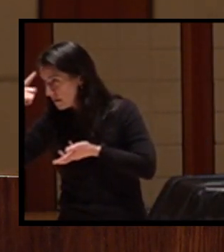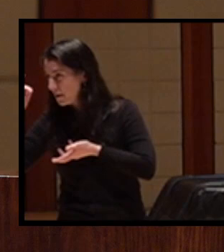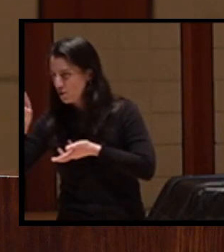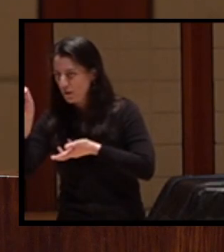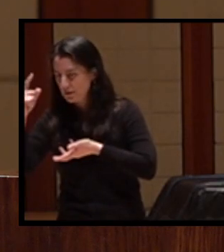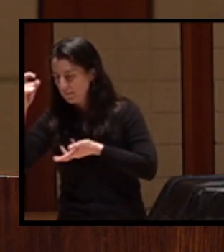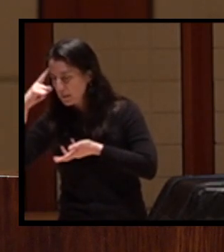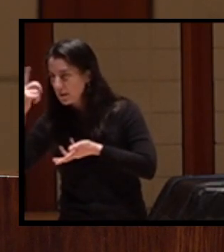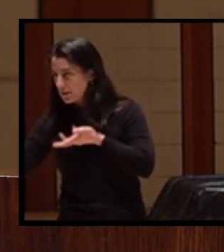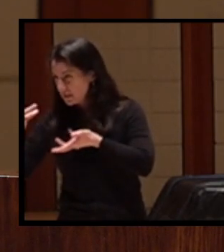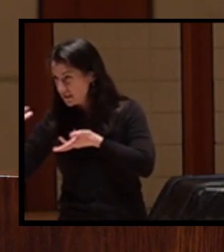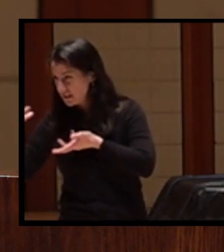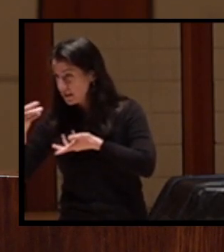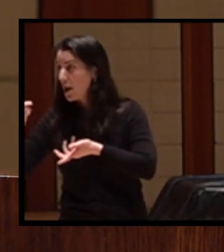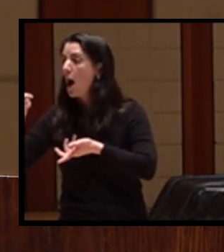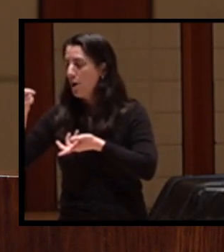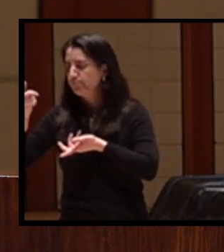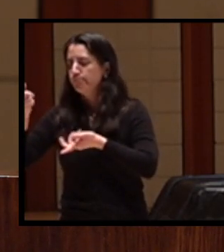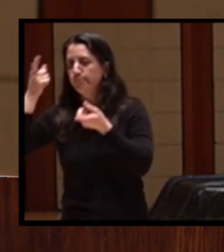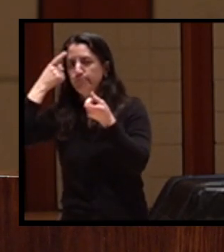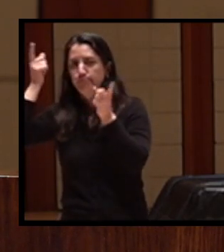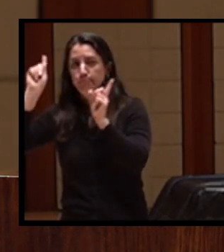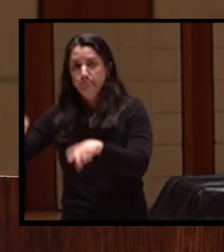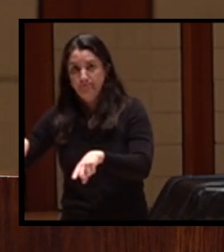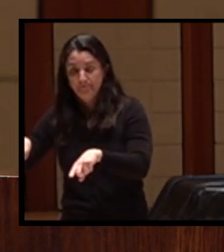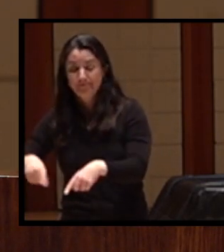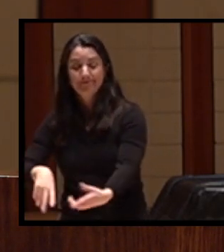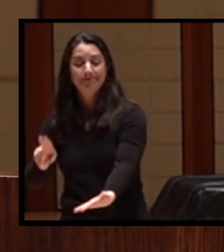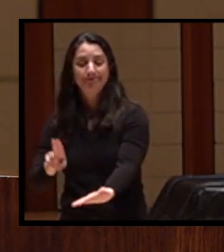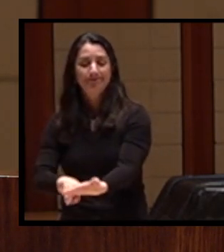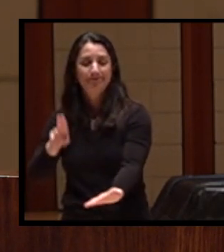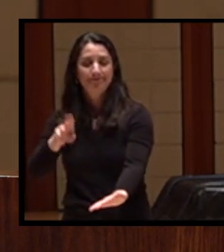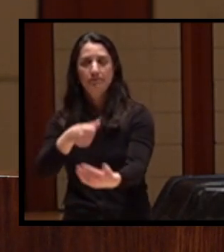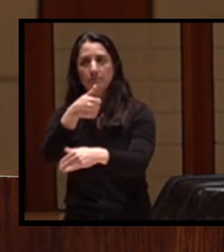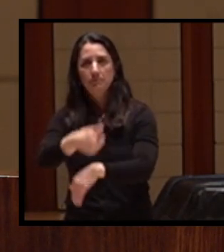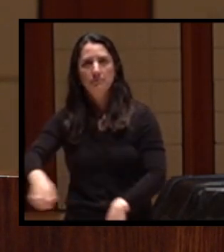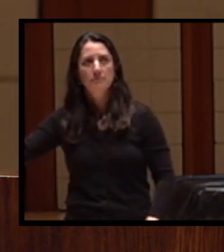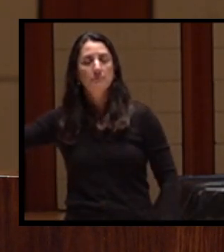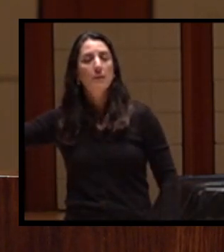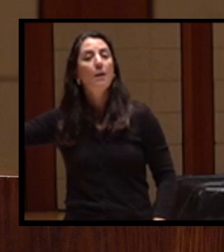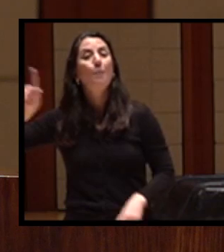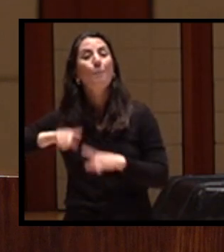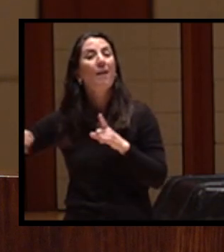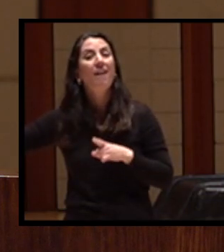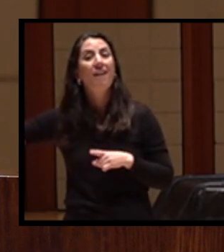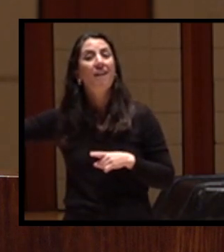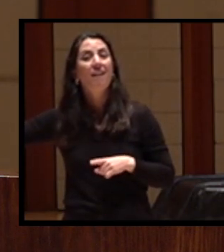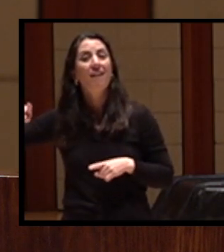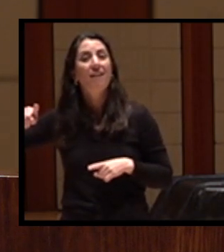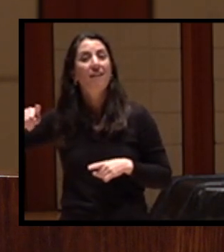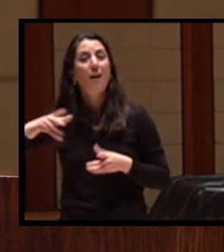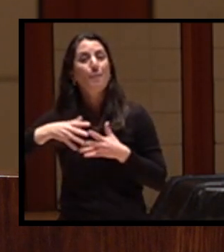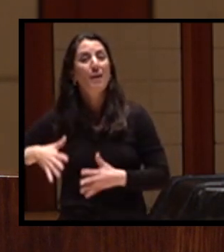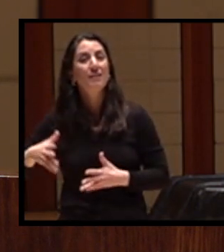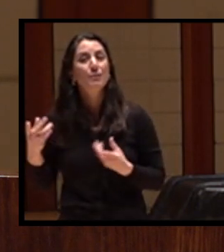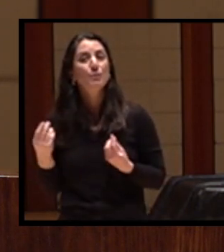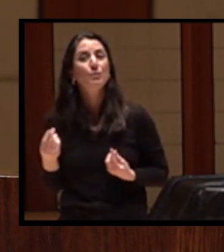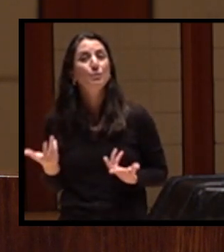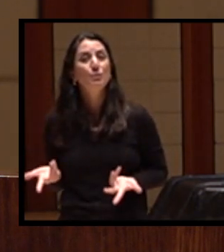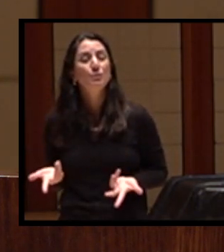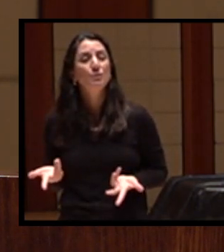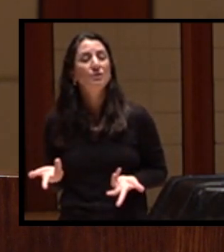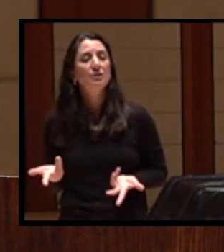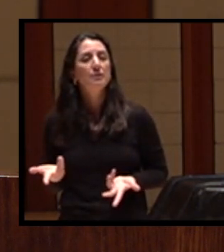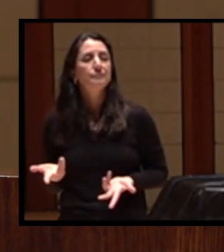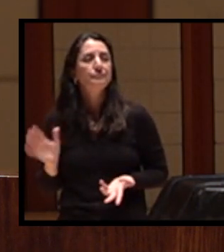Behind closed doors, it was agreed that the treaties would never be ratified. And instead, they would be locked deep in the U.S.